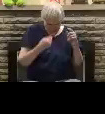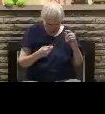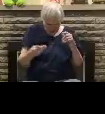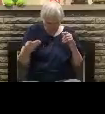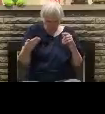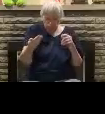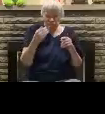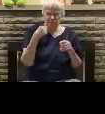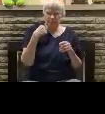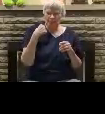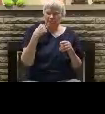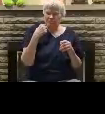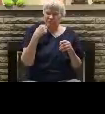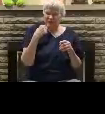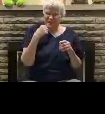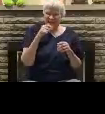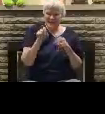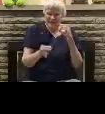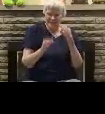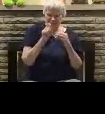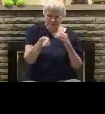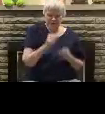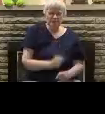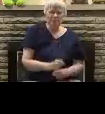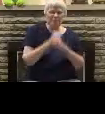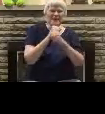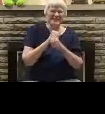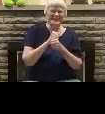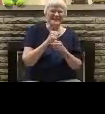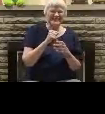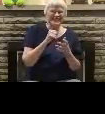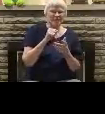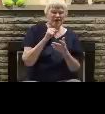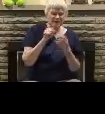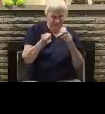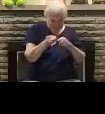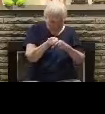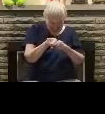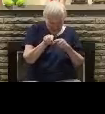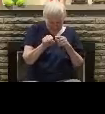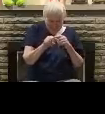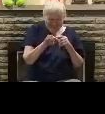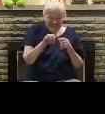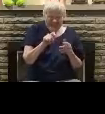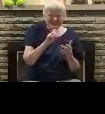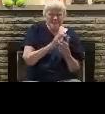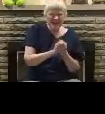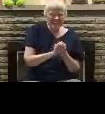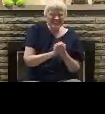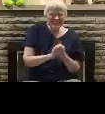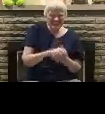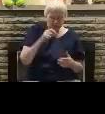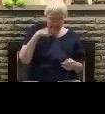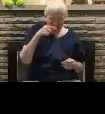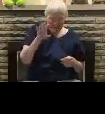there in here who may support it. Those of you who are supporting same-sex marriage, those of you who say